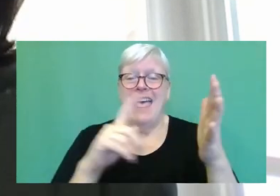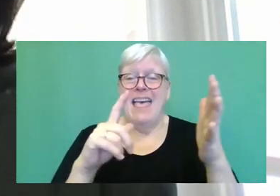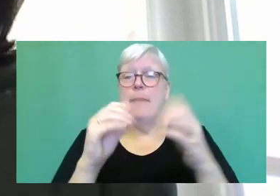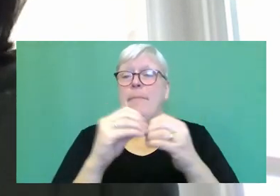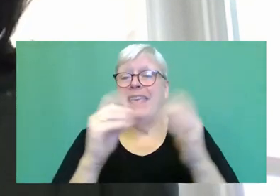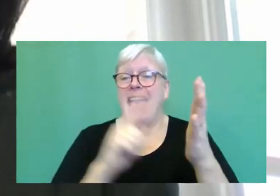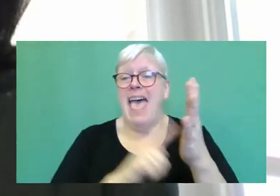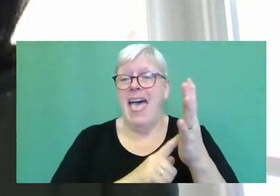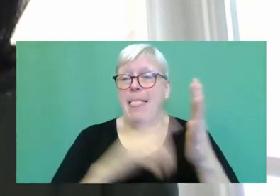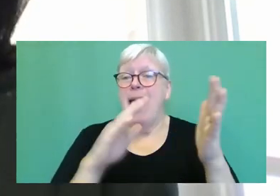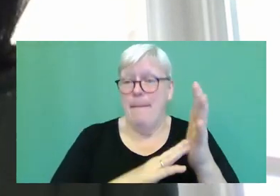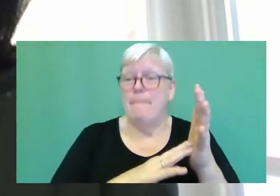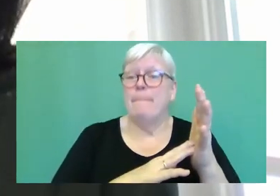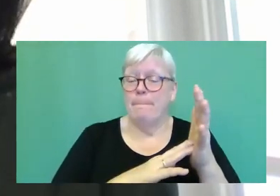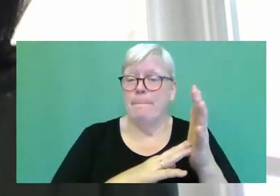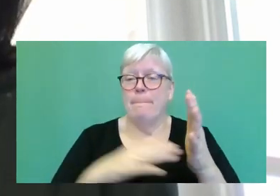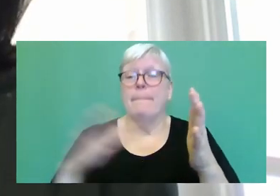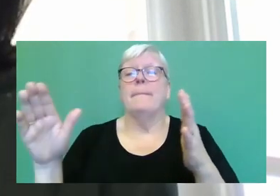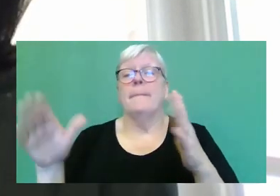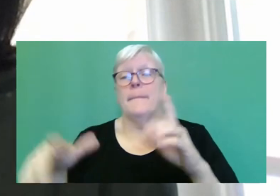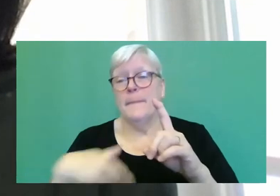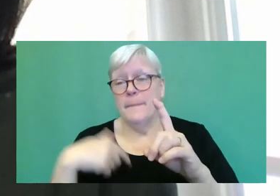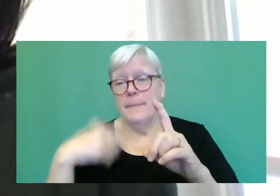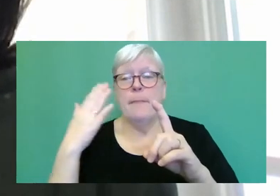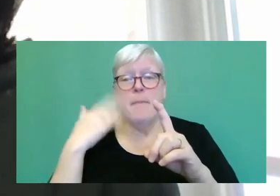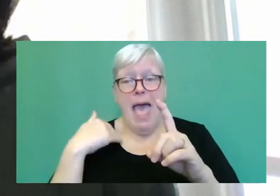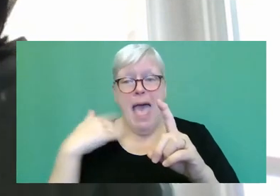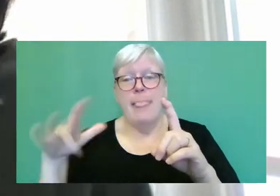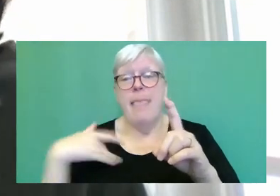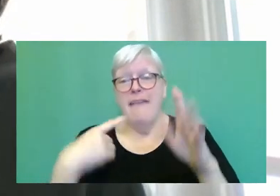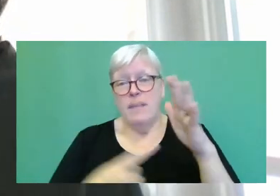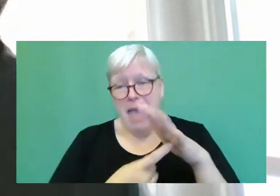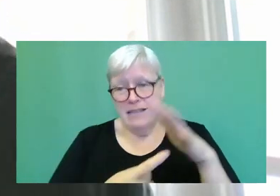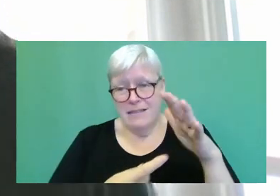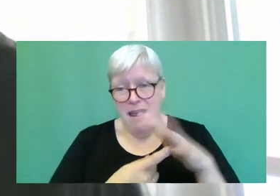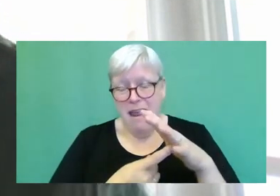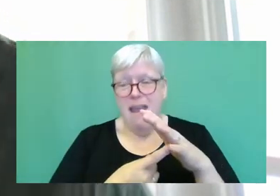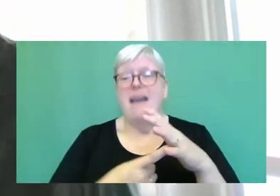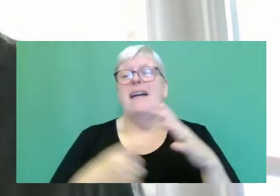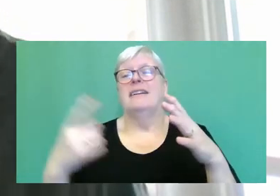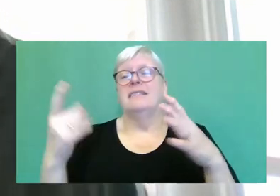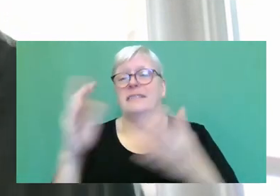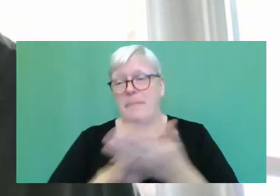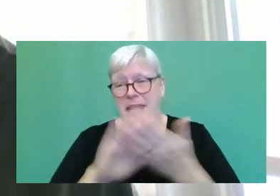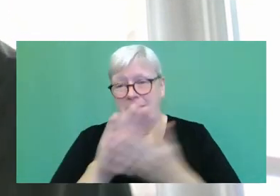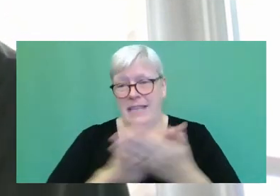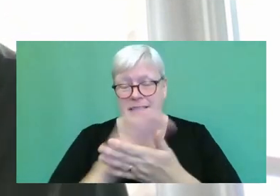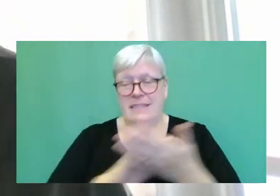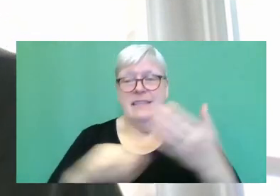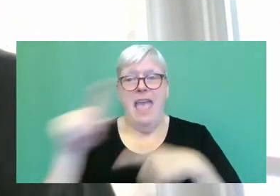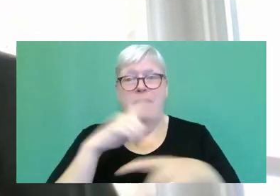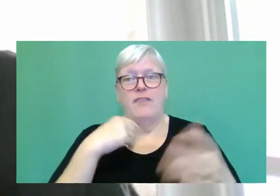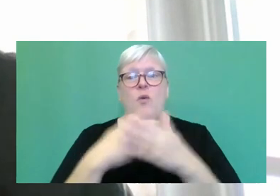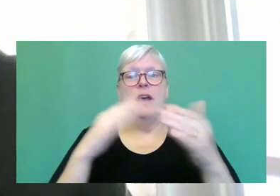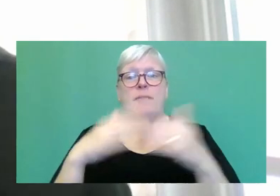there's an appetite for those books. So it wasn't, you know, all hearts and flowers